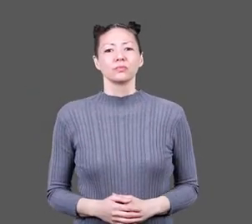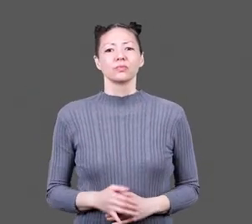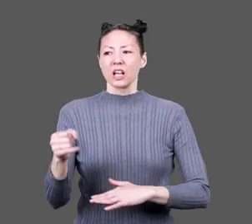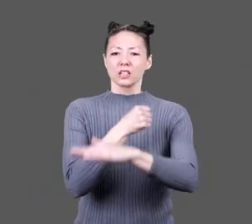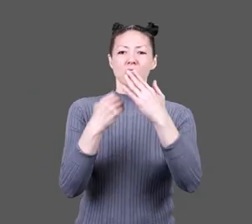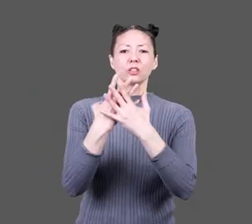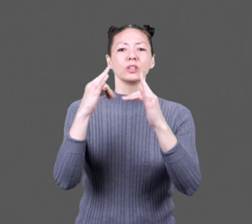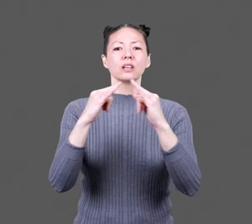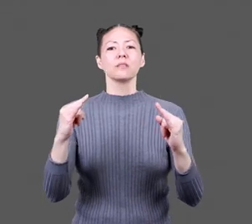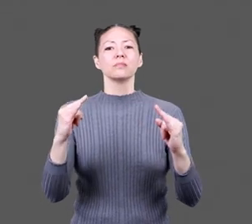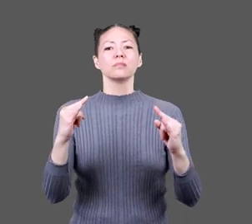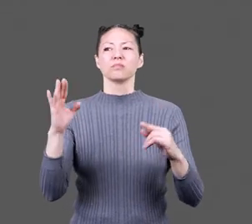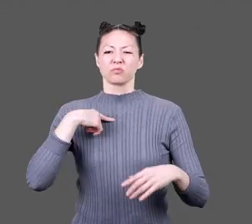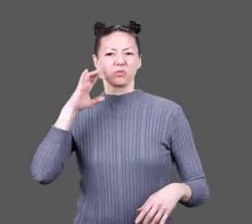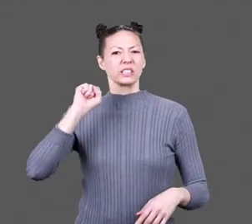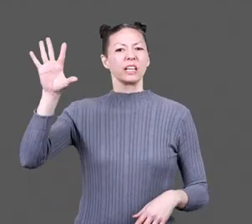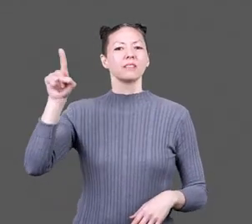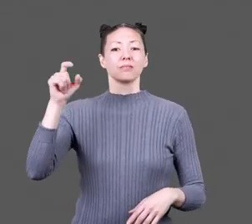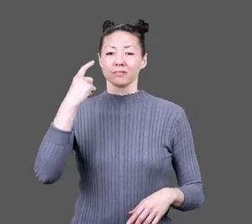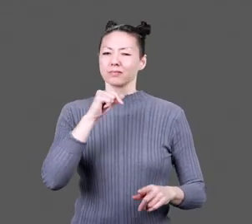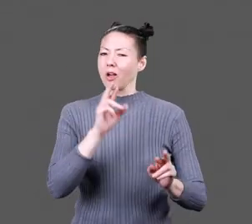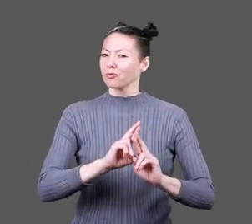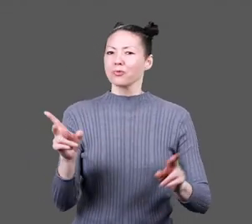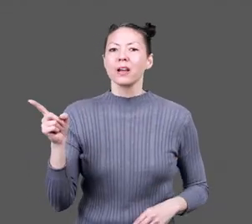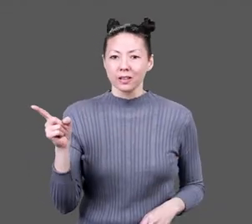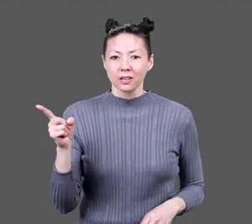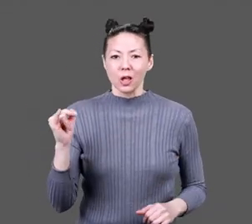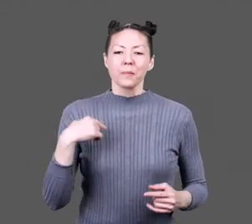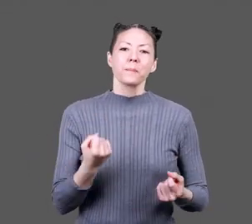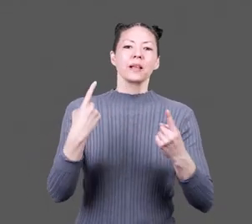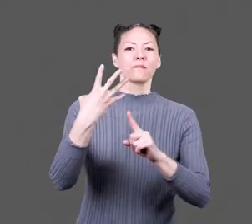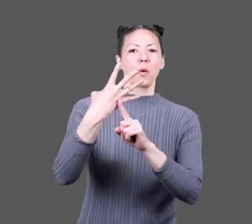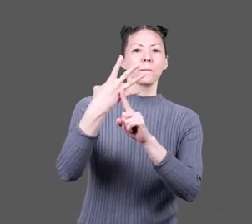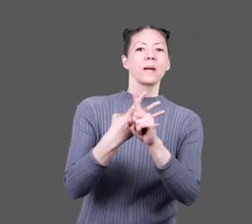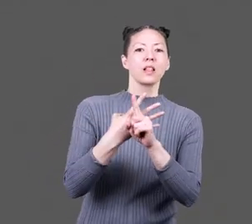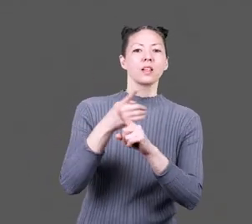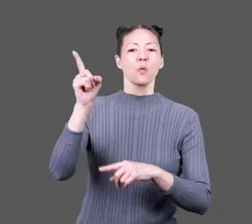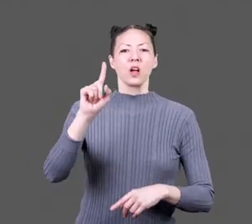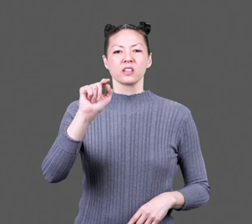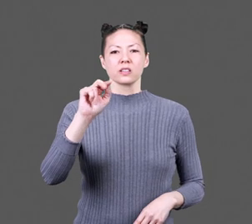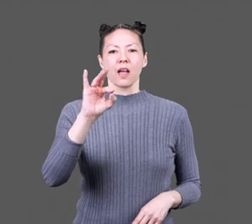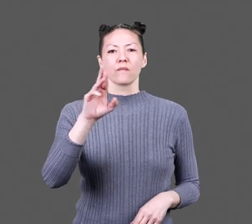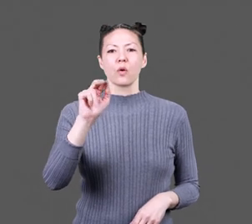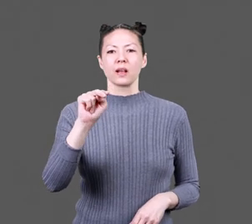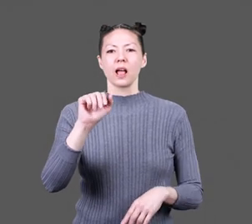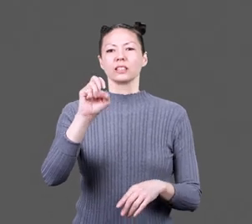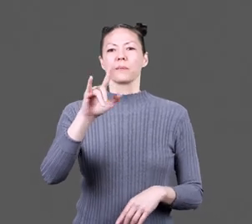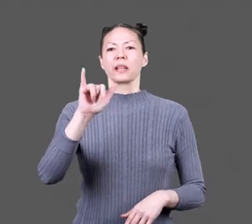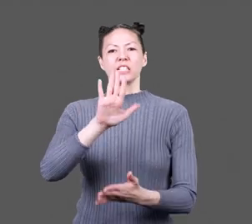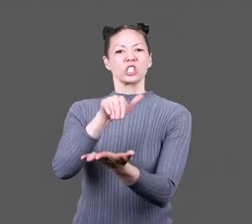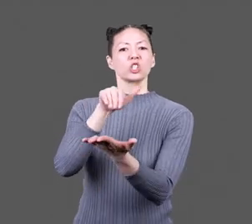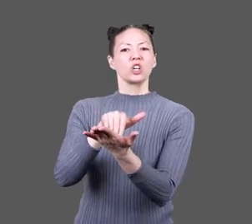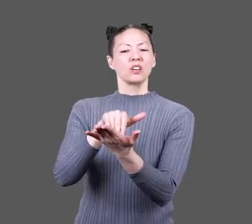The concentration camps they would send us to were not ready yet. So we spent four and a half months at the Tan Foran Assembly